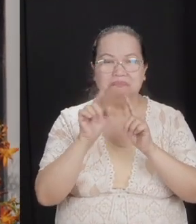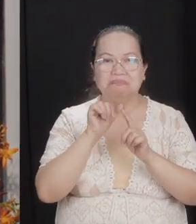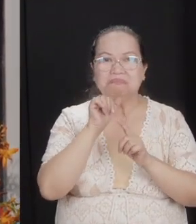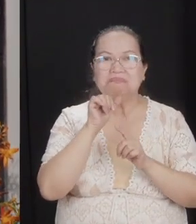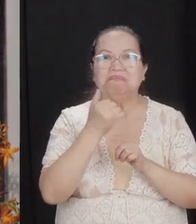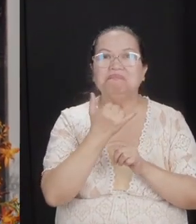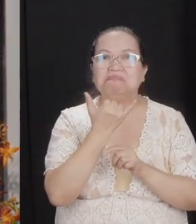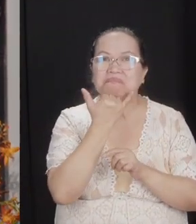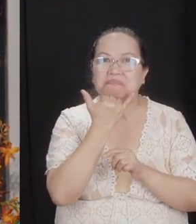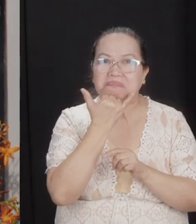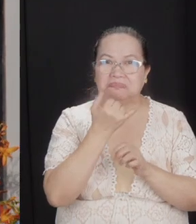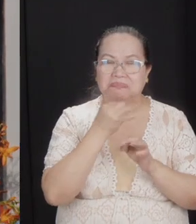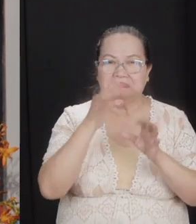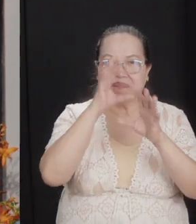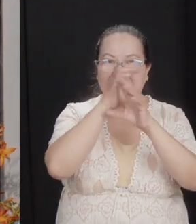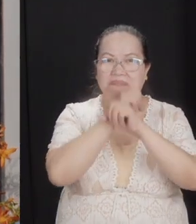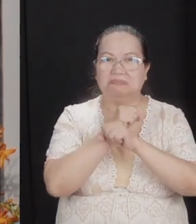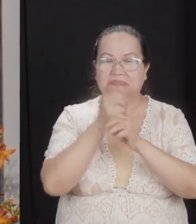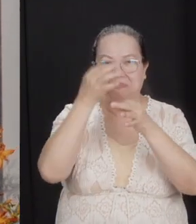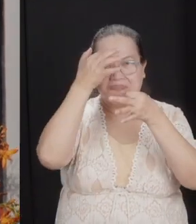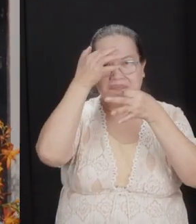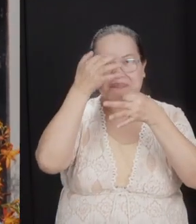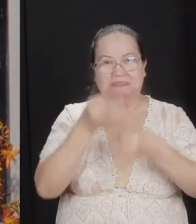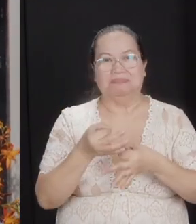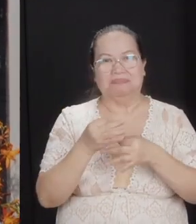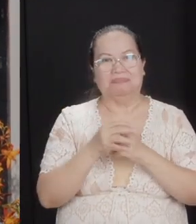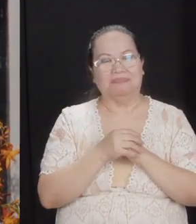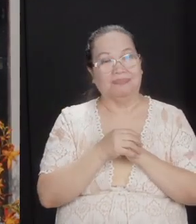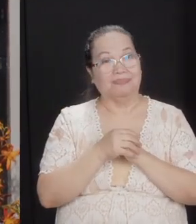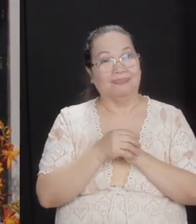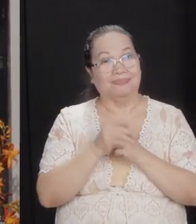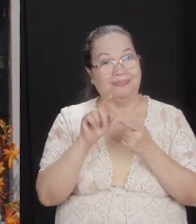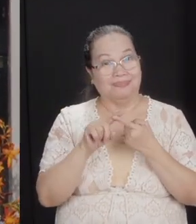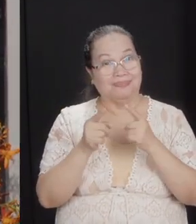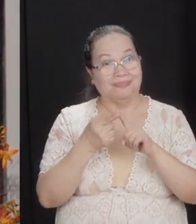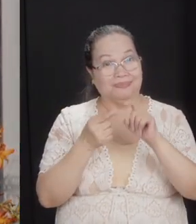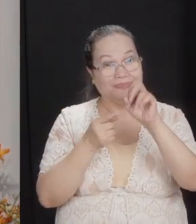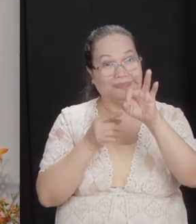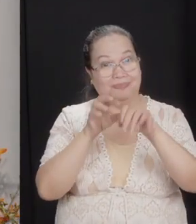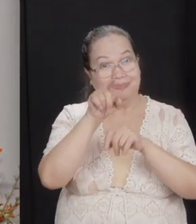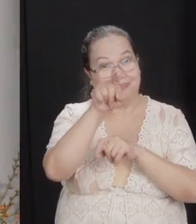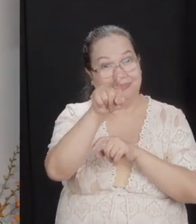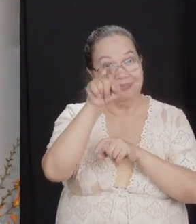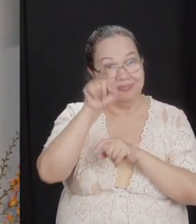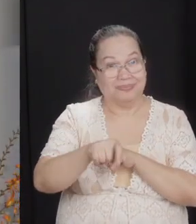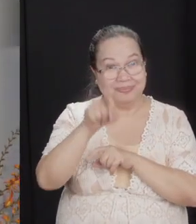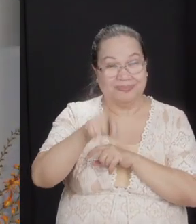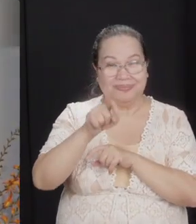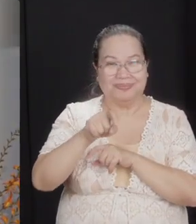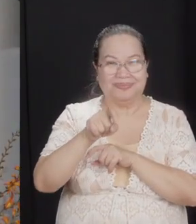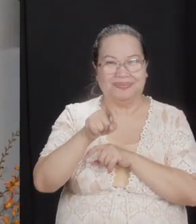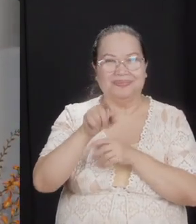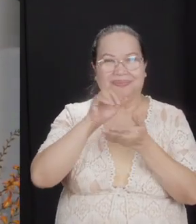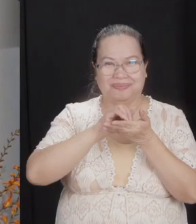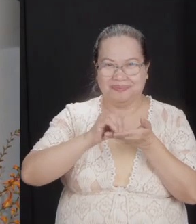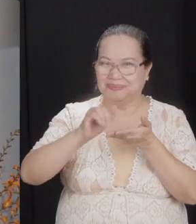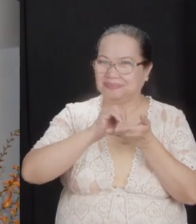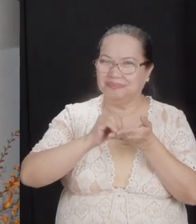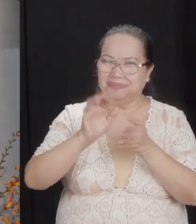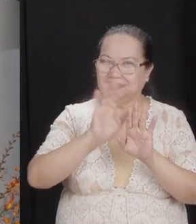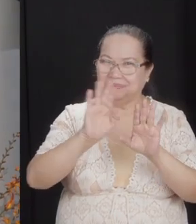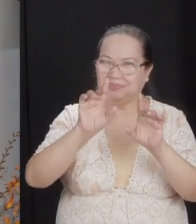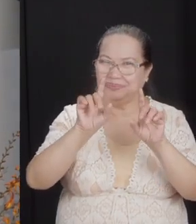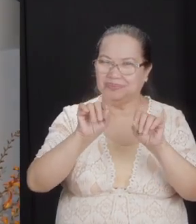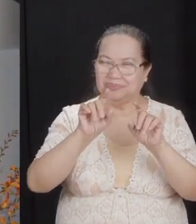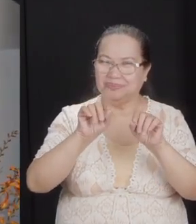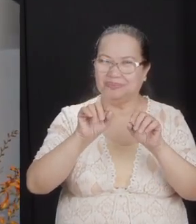wrong in their conclusion because they jumped to conclusions. Friends, if you need exercise, please do not do the